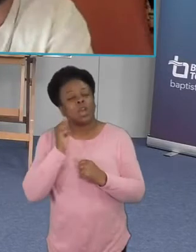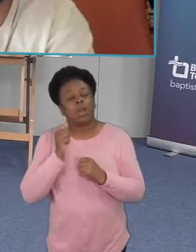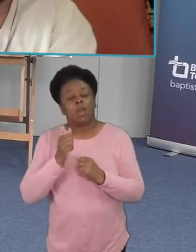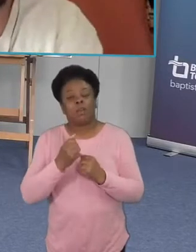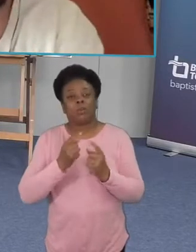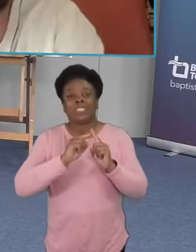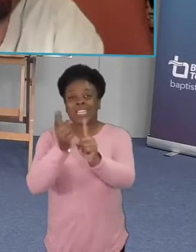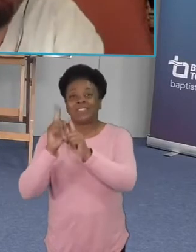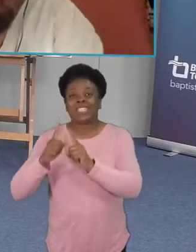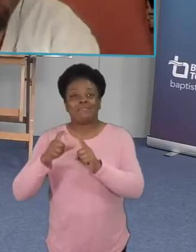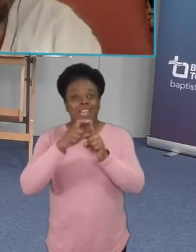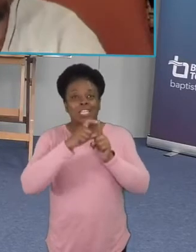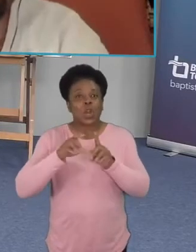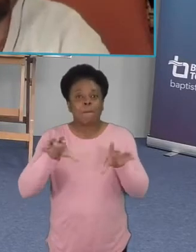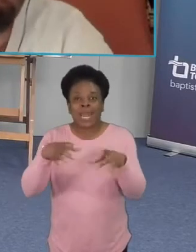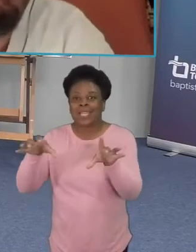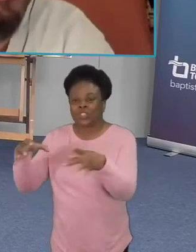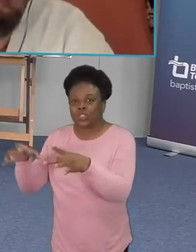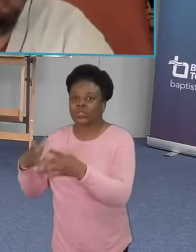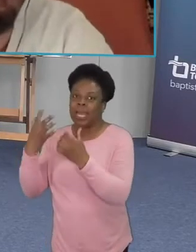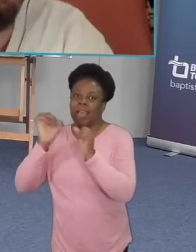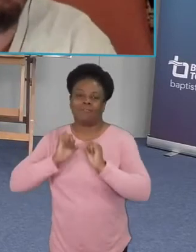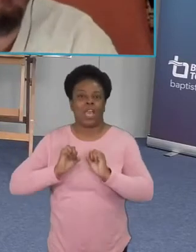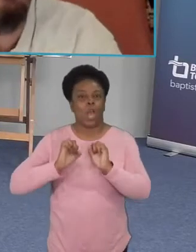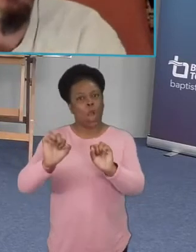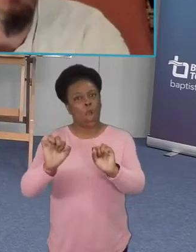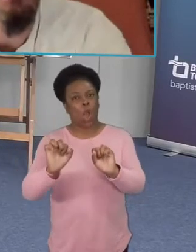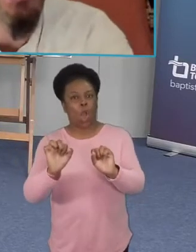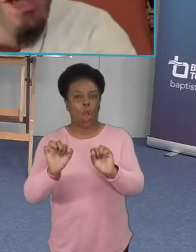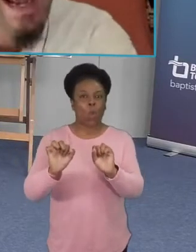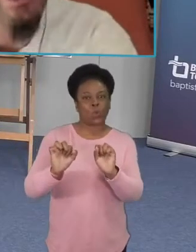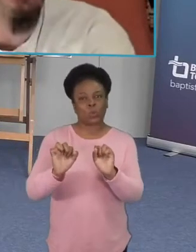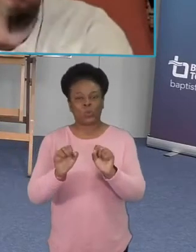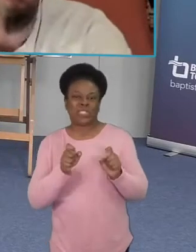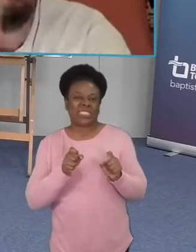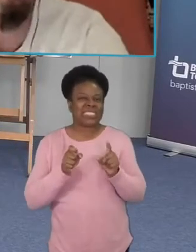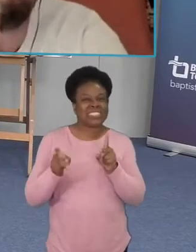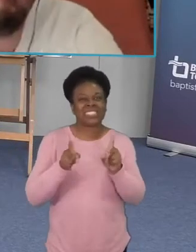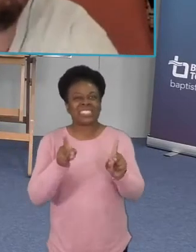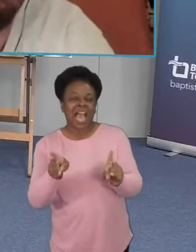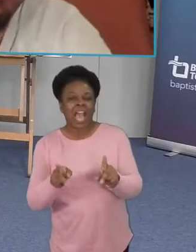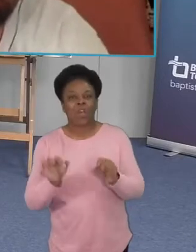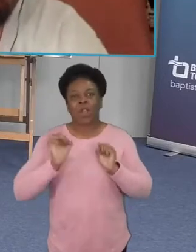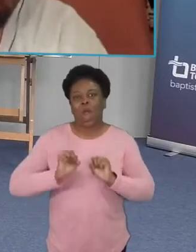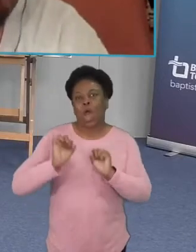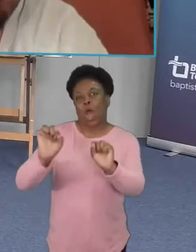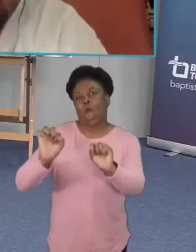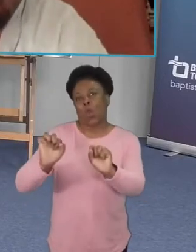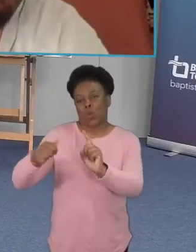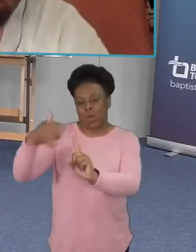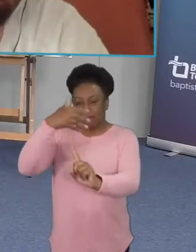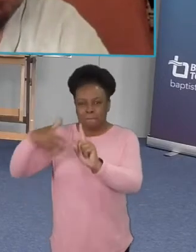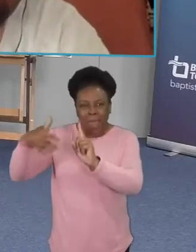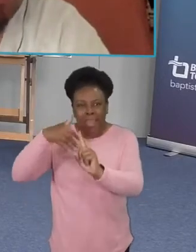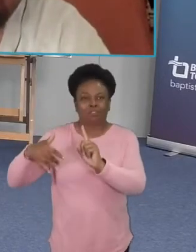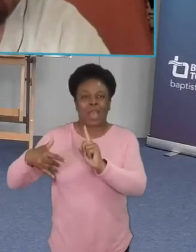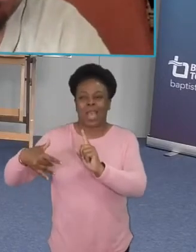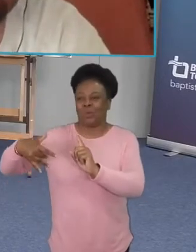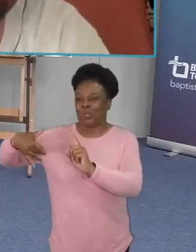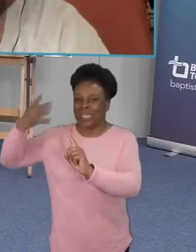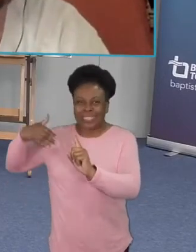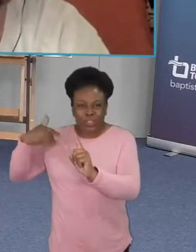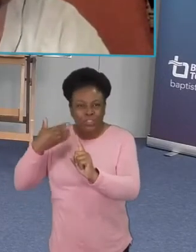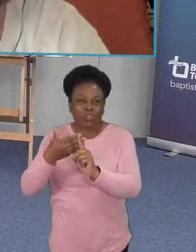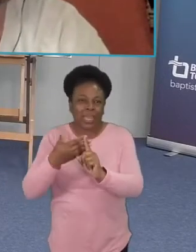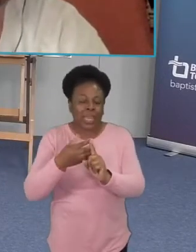own um funk you know or its own shadow or struggles and but one of the things i would say about